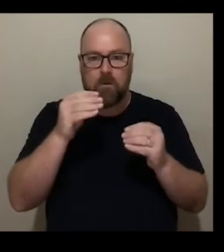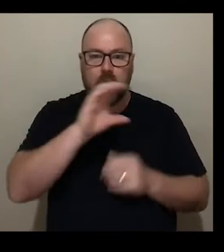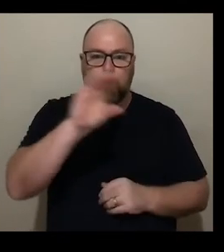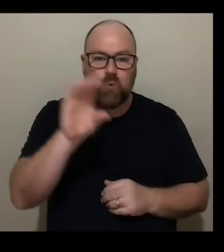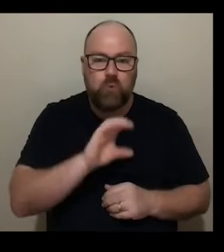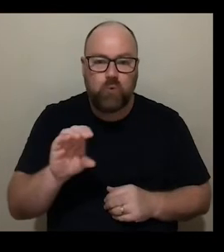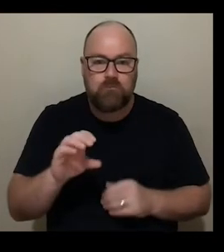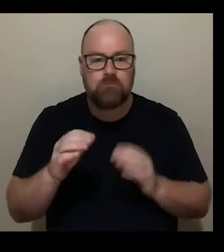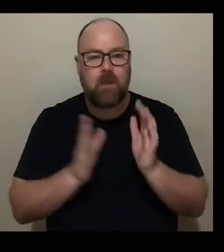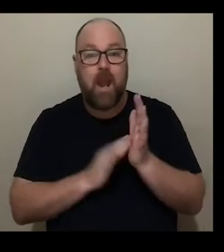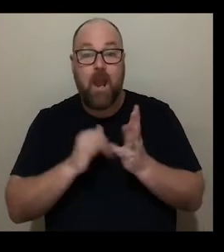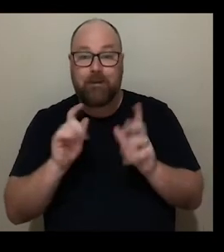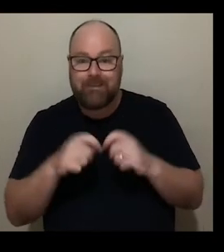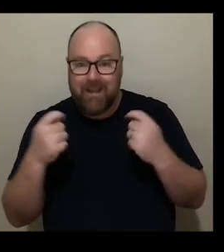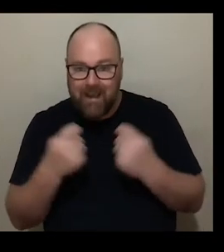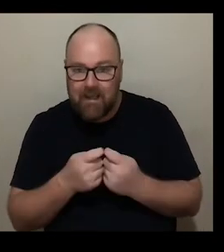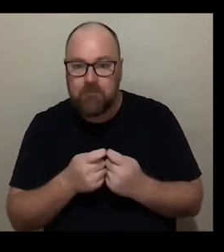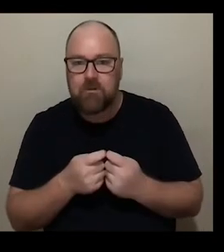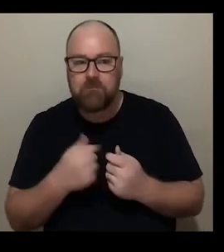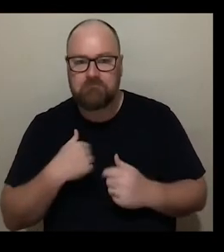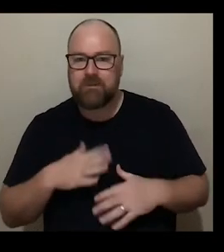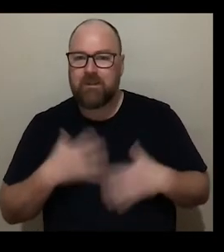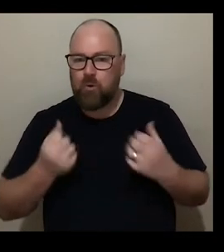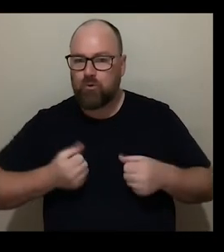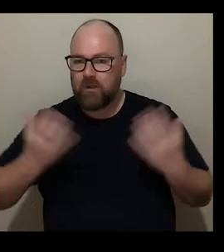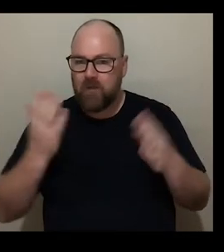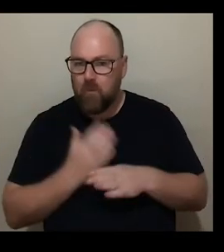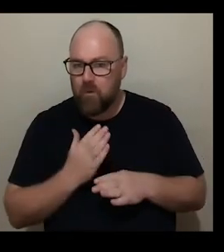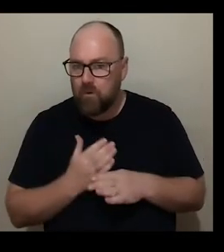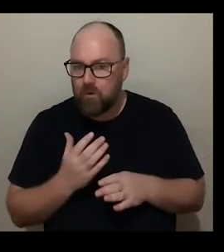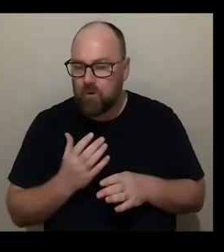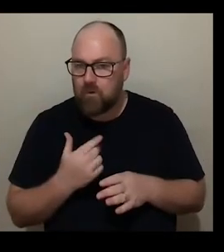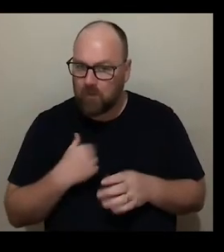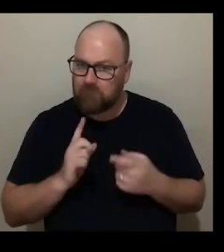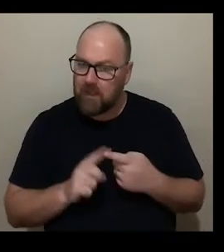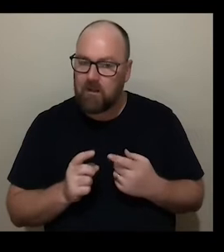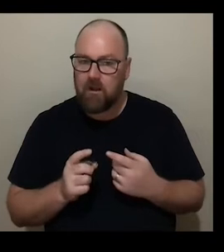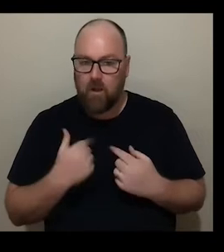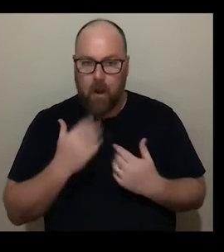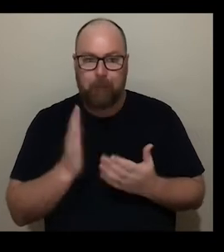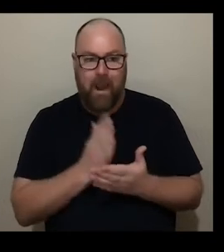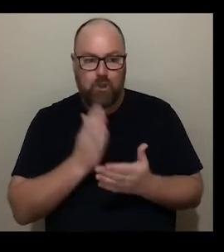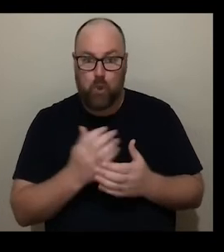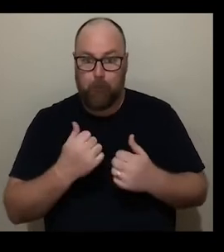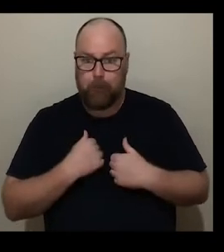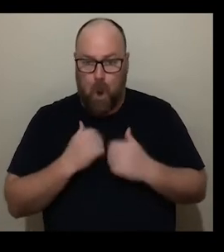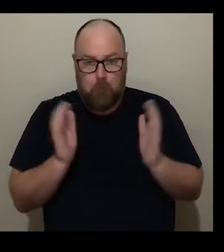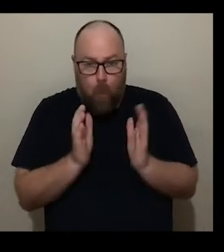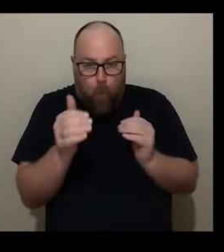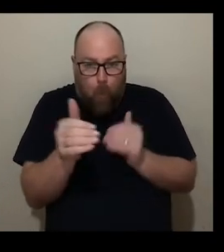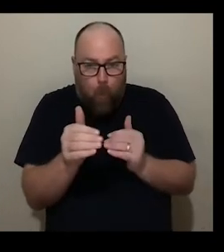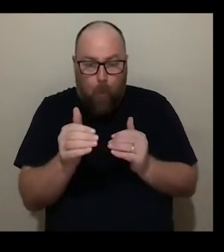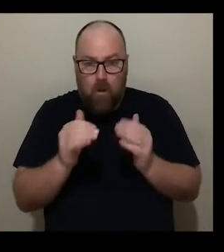and started working with artists both in UK and around the world to make sure that in my tiny little studio